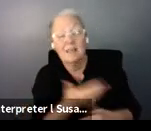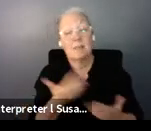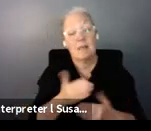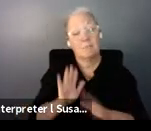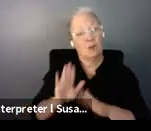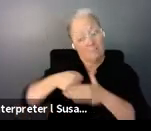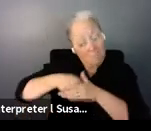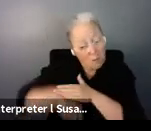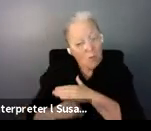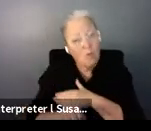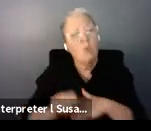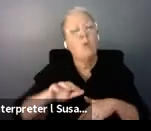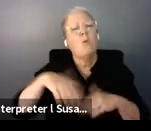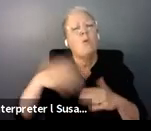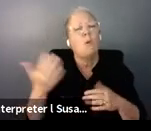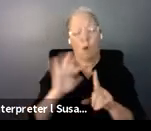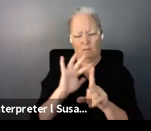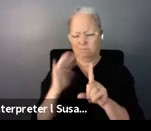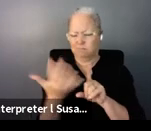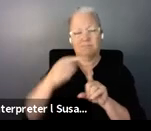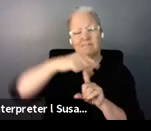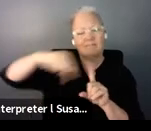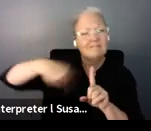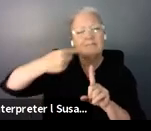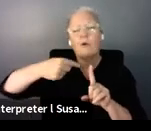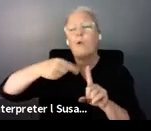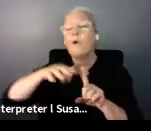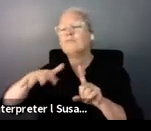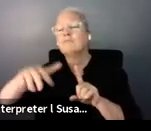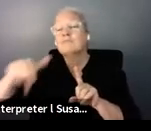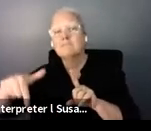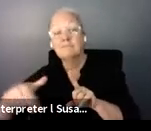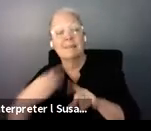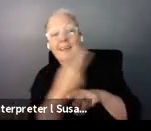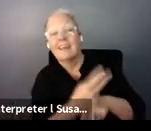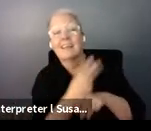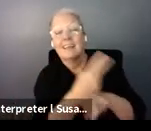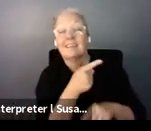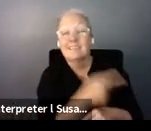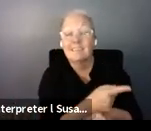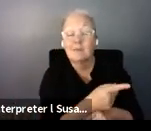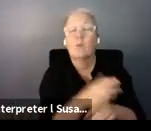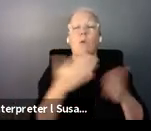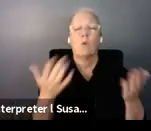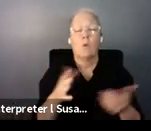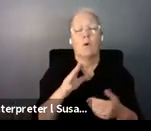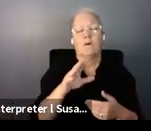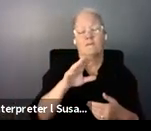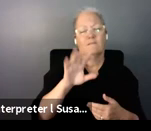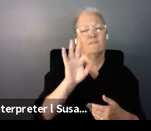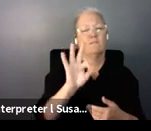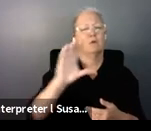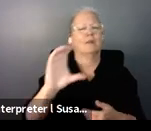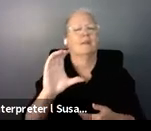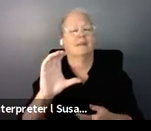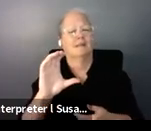and where foster care is unavailable there is a big debate about this in the child protection field